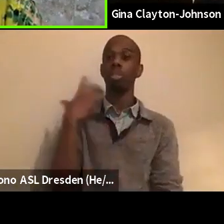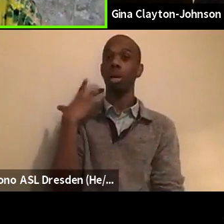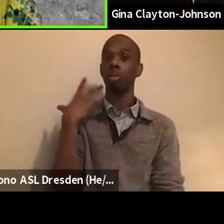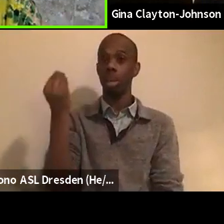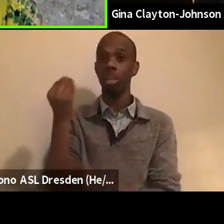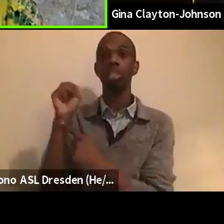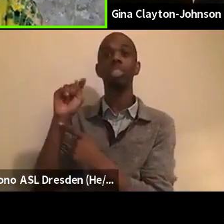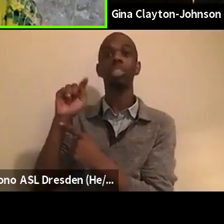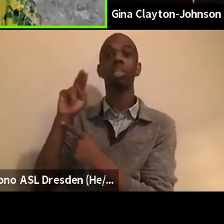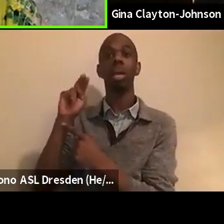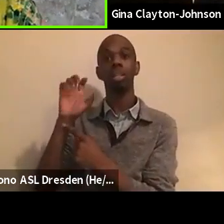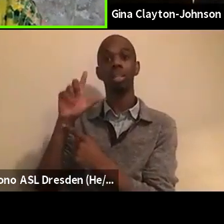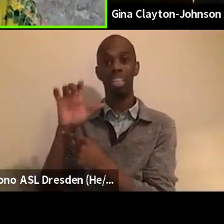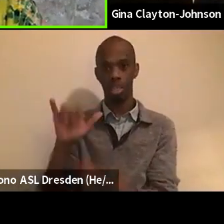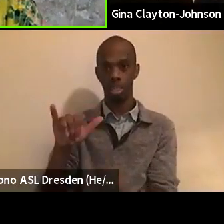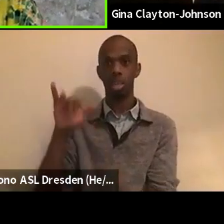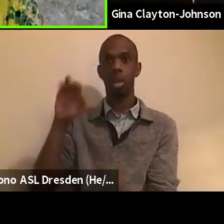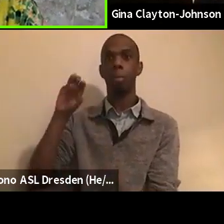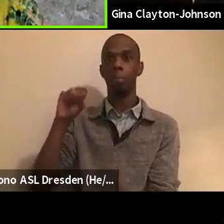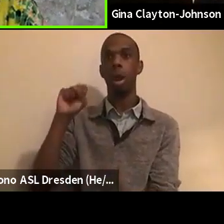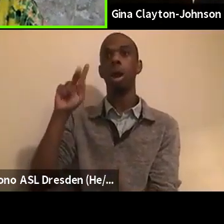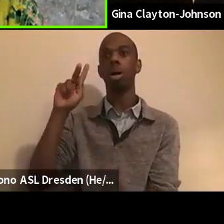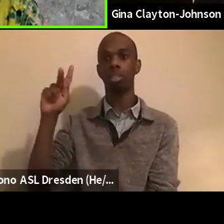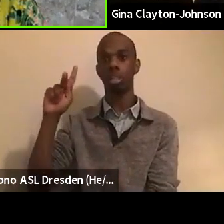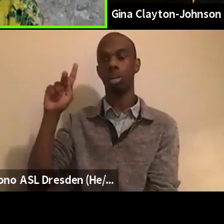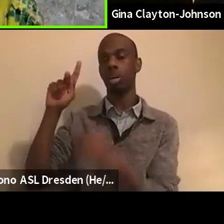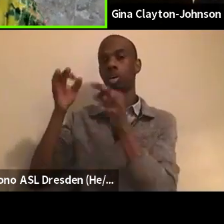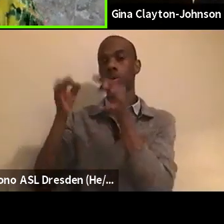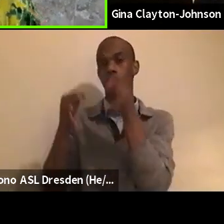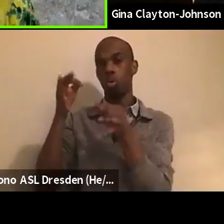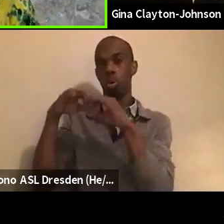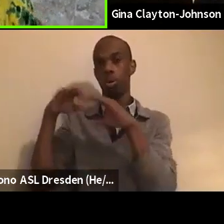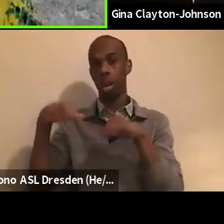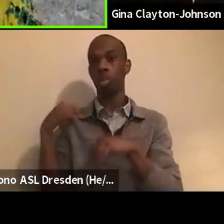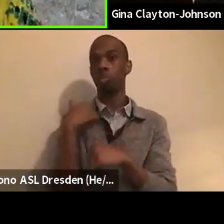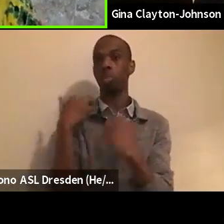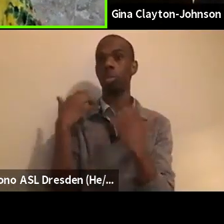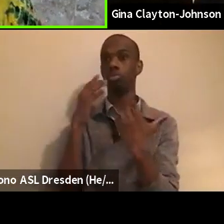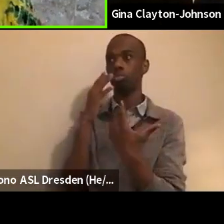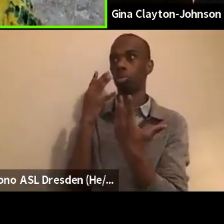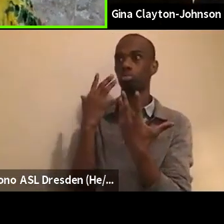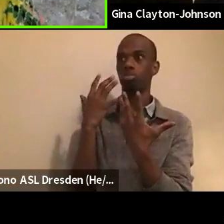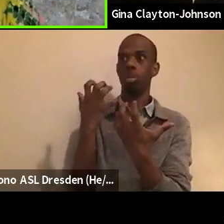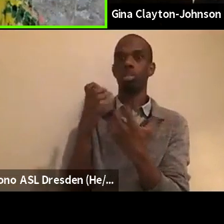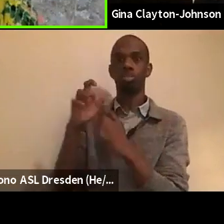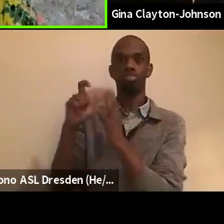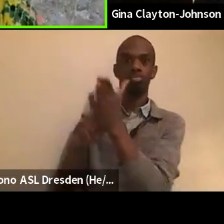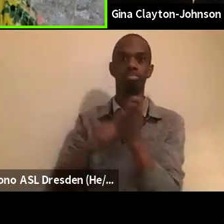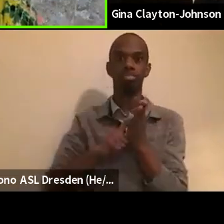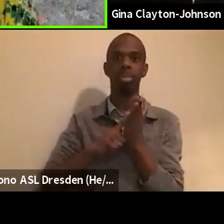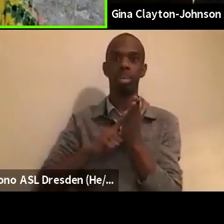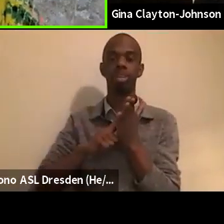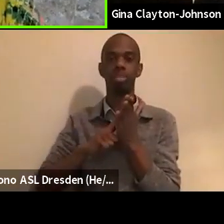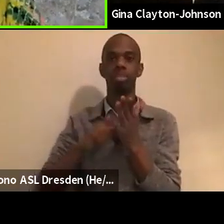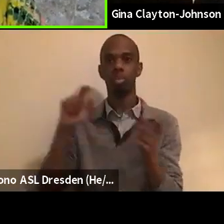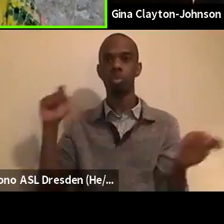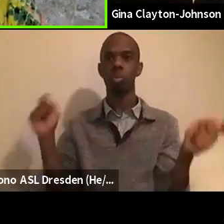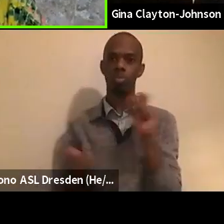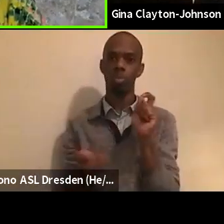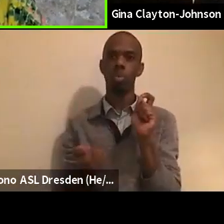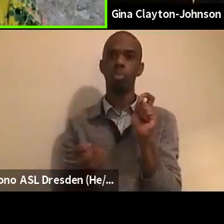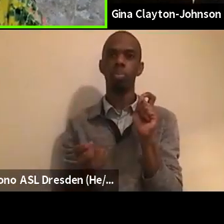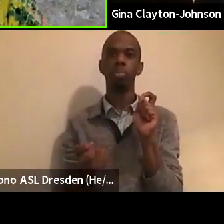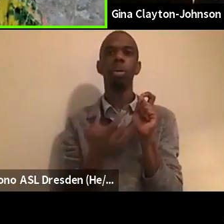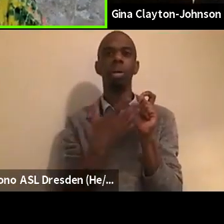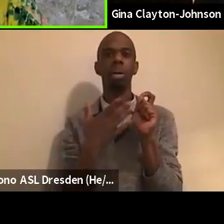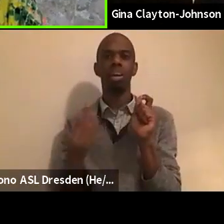progressive justice reforms and push back against these police associations that disguise themselves and claim to be